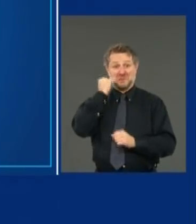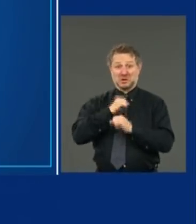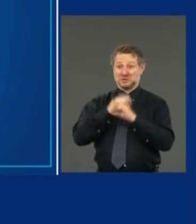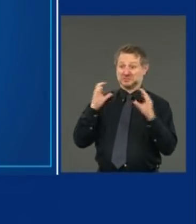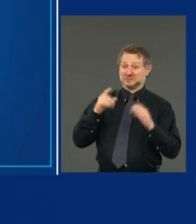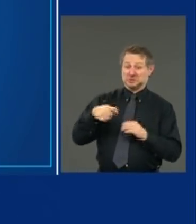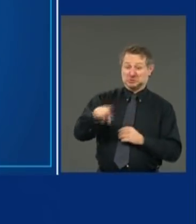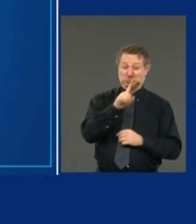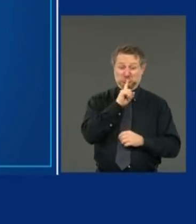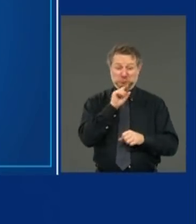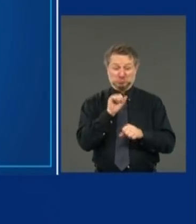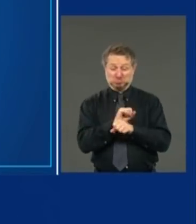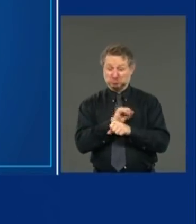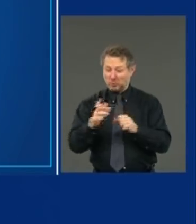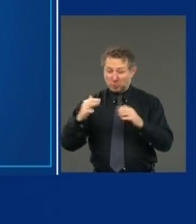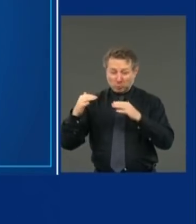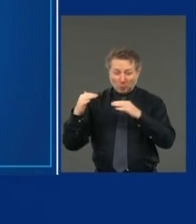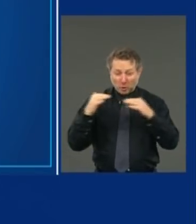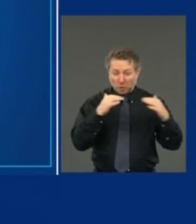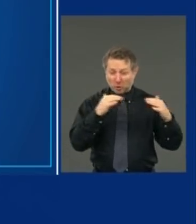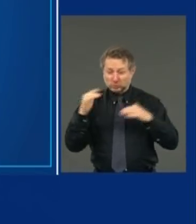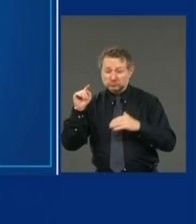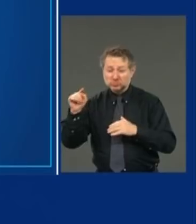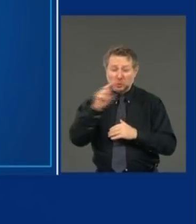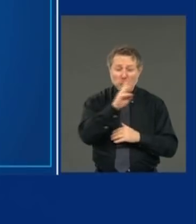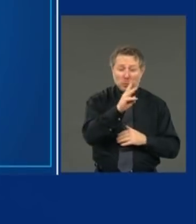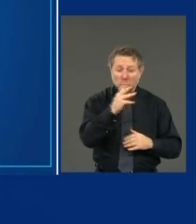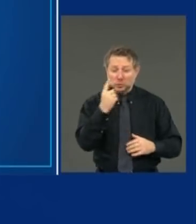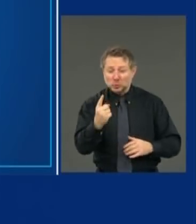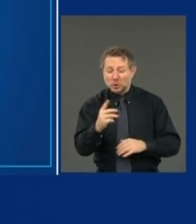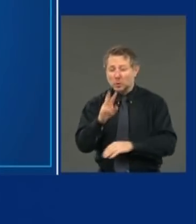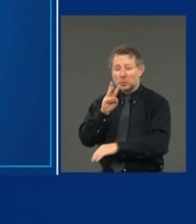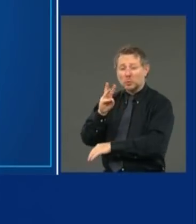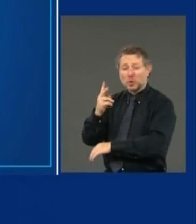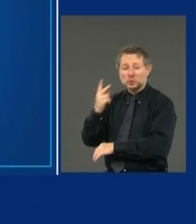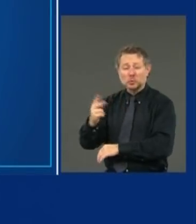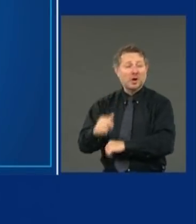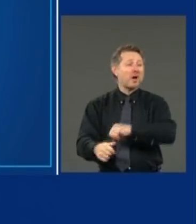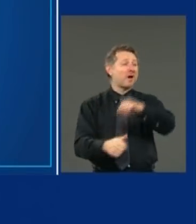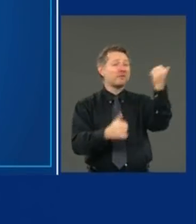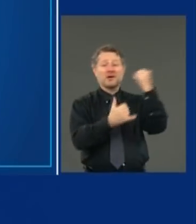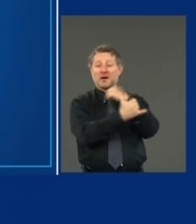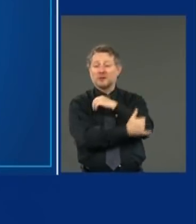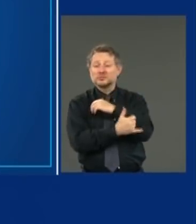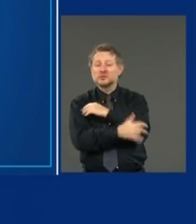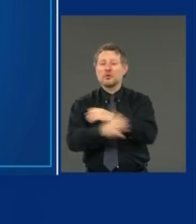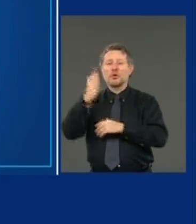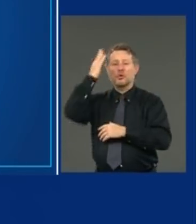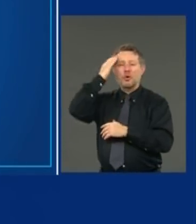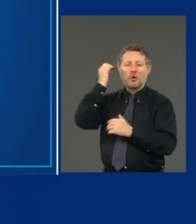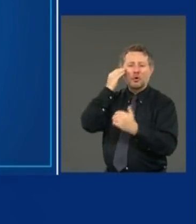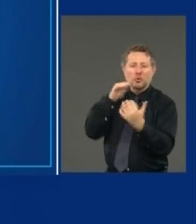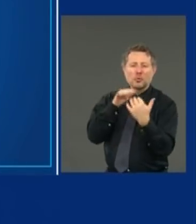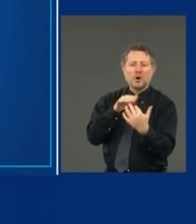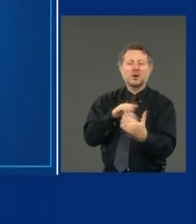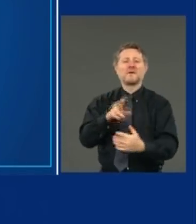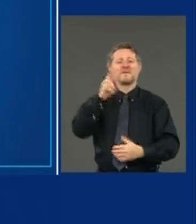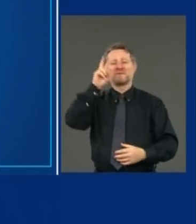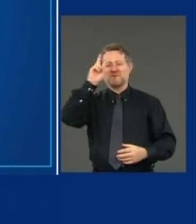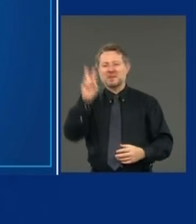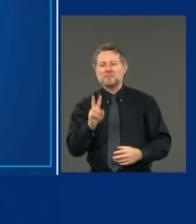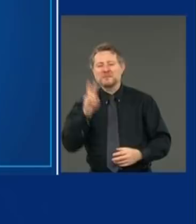overseas war, World War I, World War II, Korean War, Vietnam War. Day 83,